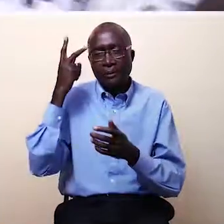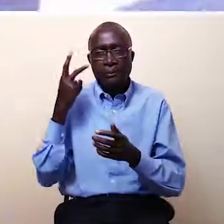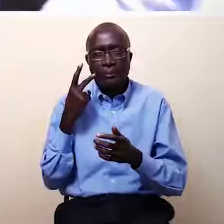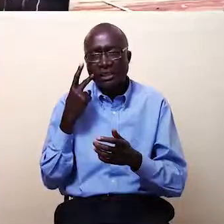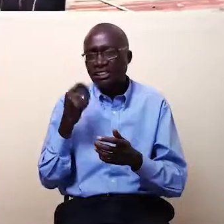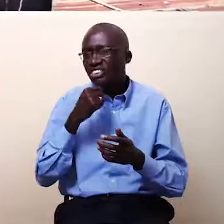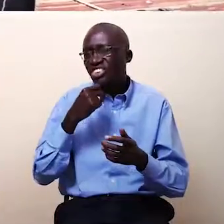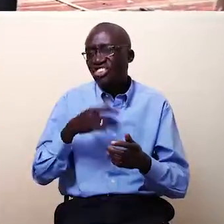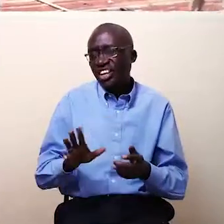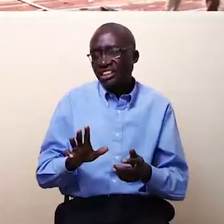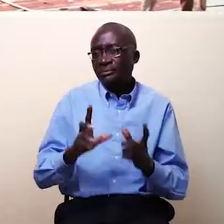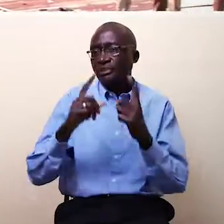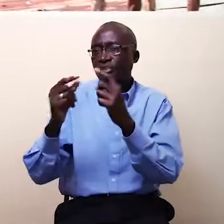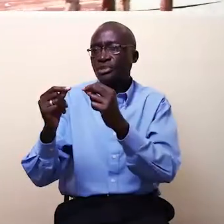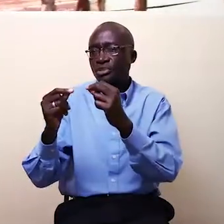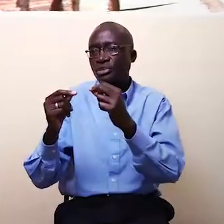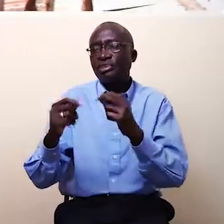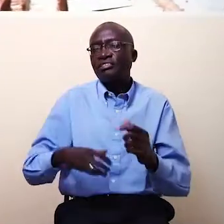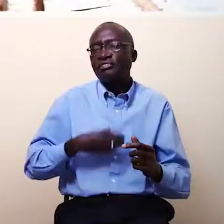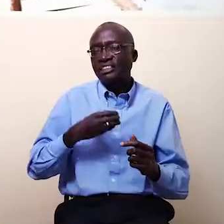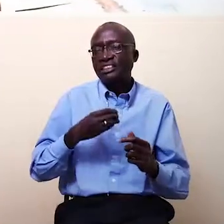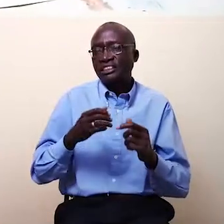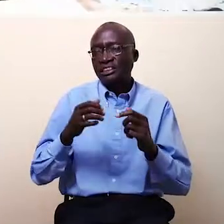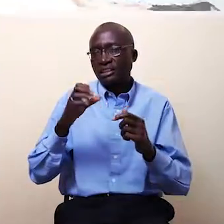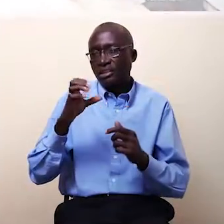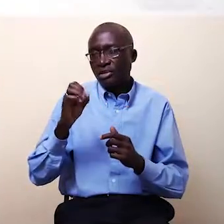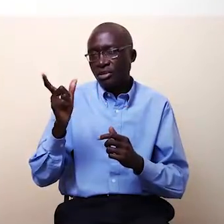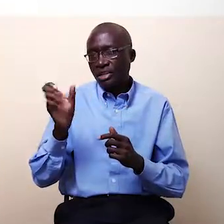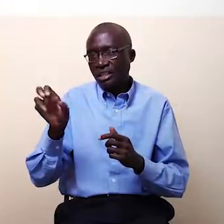do not like it when I eat from their place.